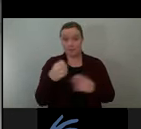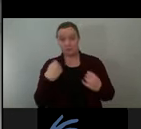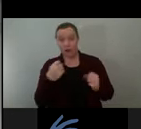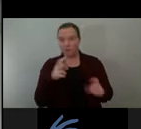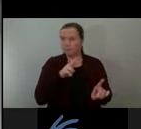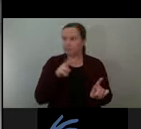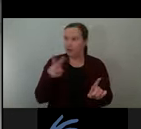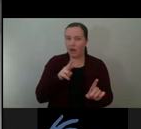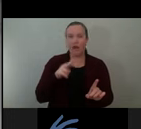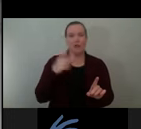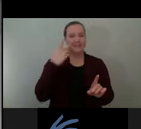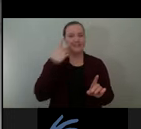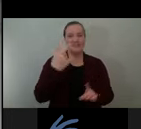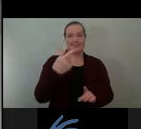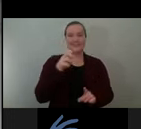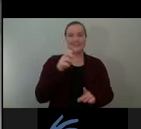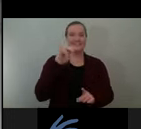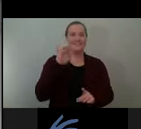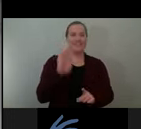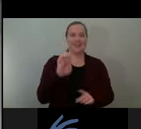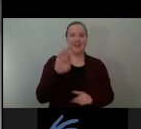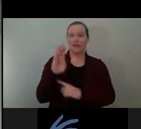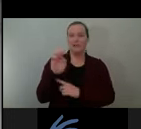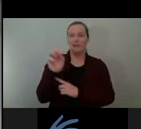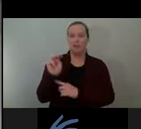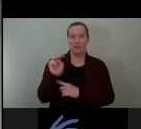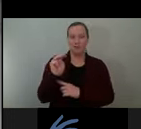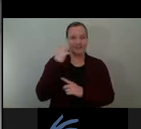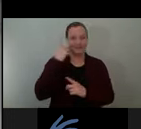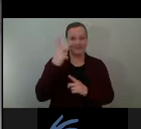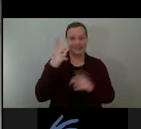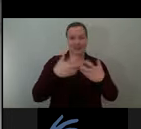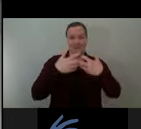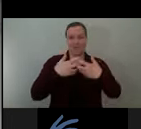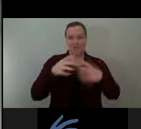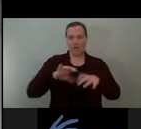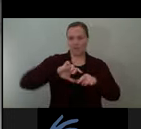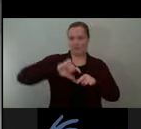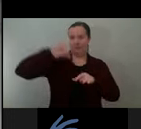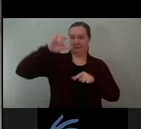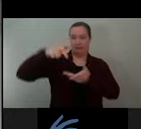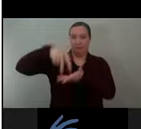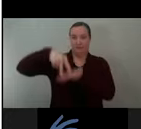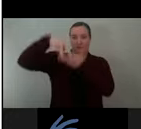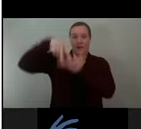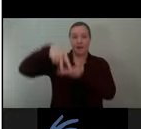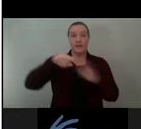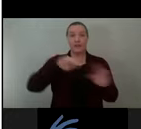presence under the gardener and they move along largely unnoticed, always in a supporting role, but never as the main act.